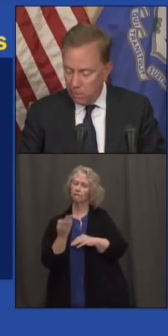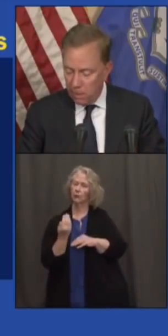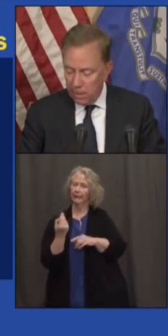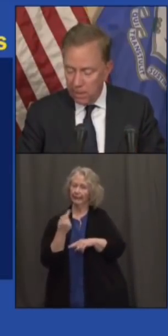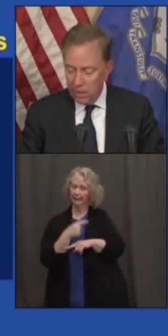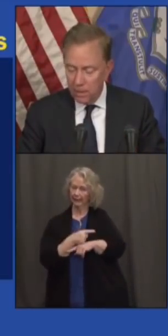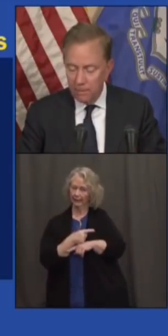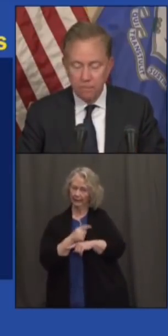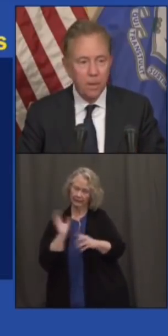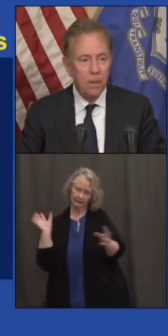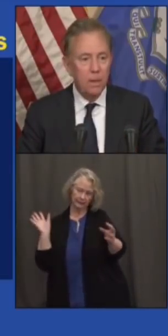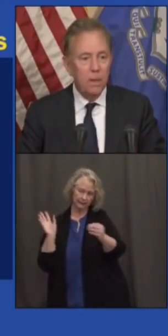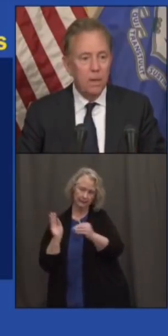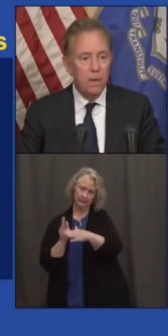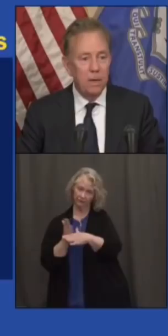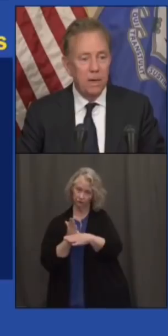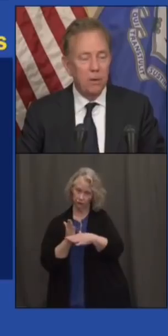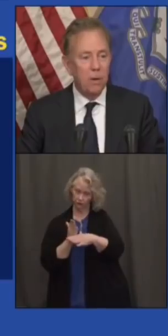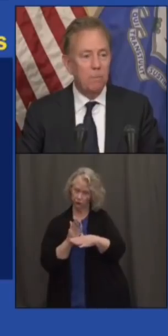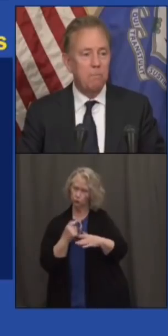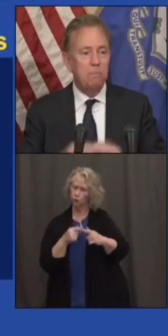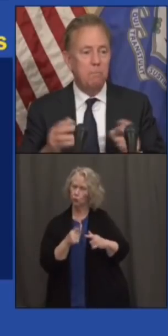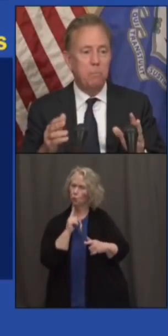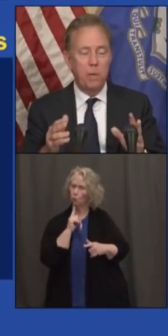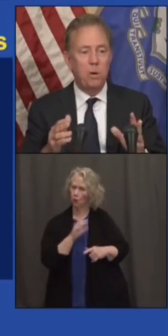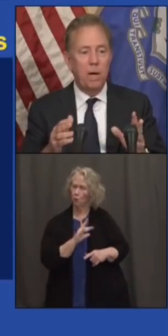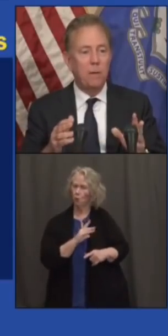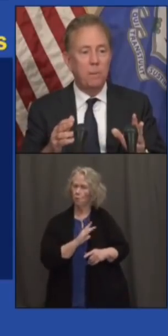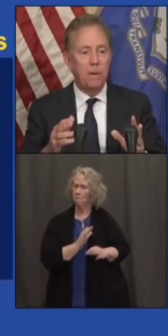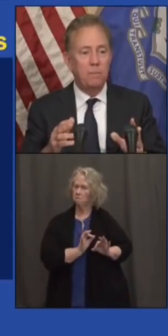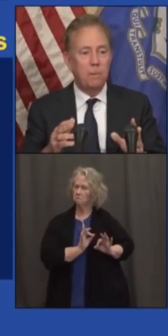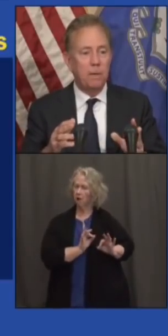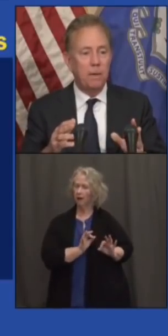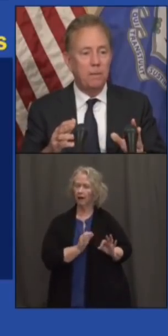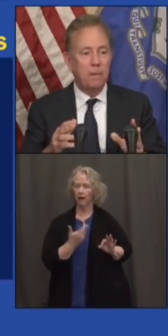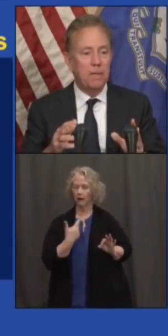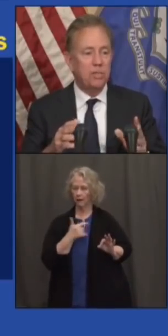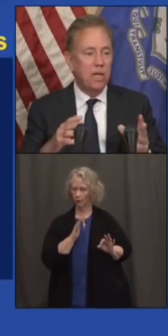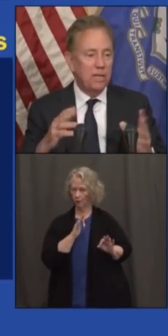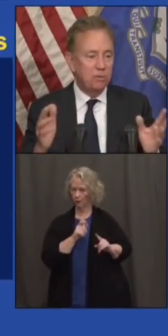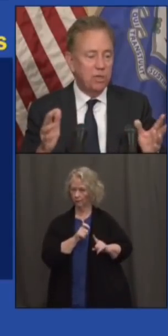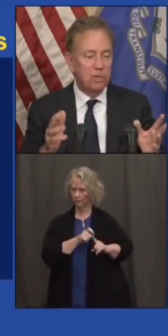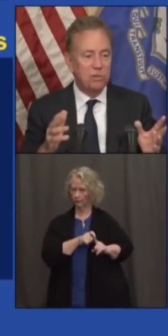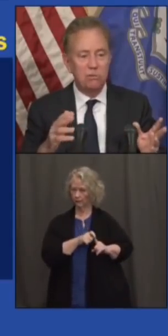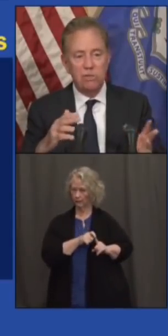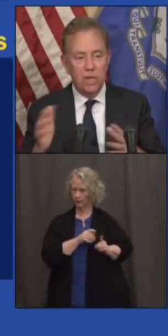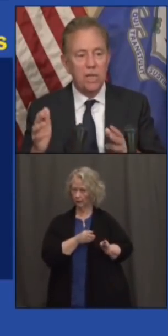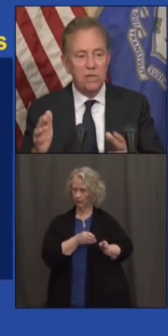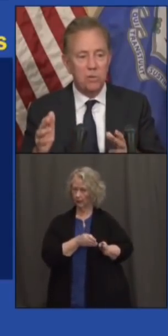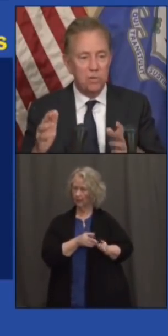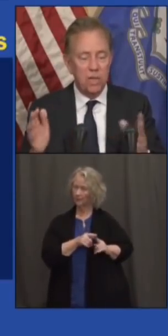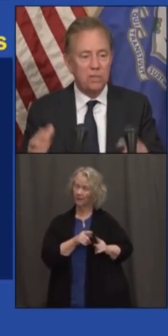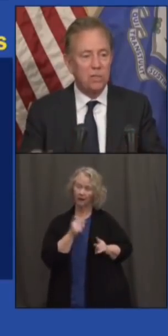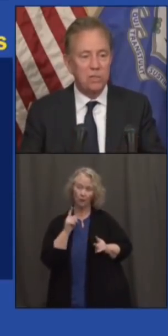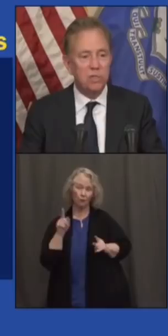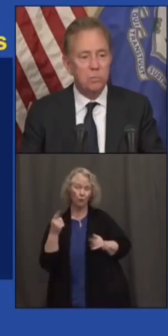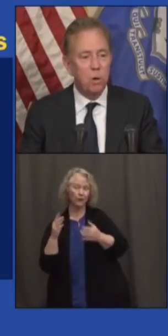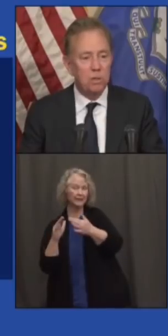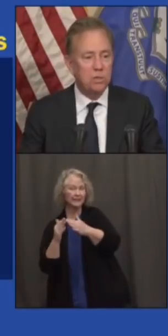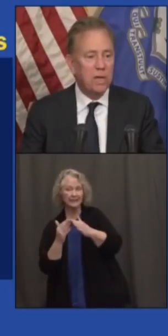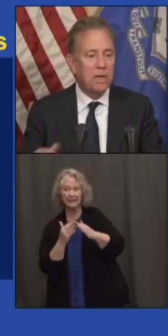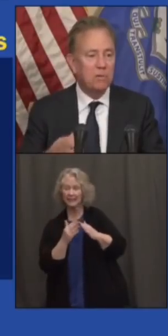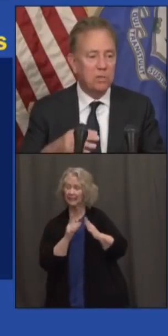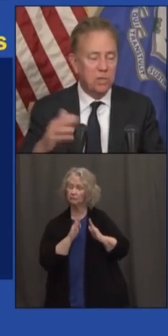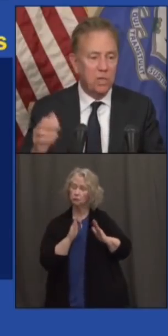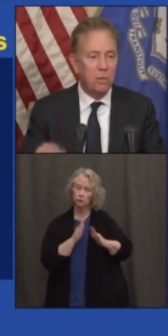been making. I don't want to pick on anybody, but it's not just cities or it's not just the